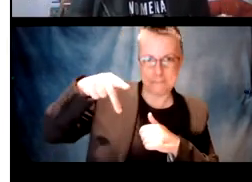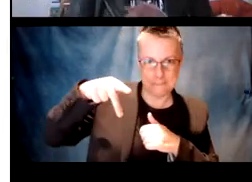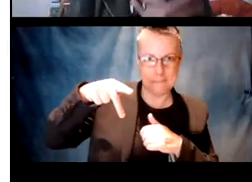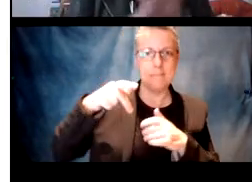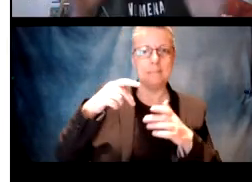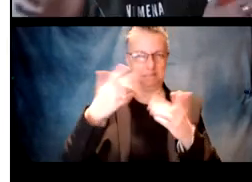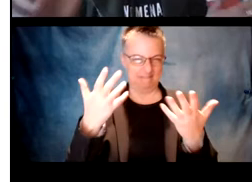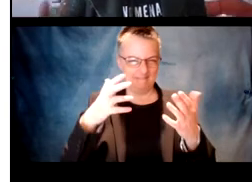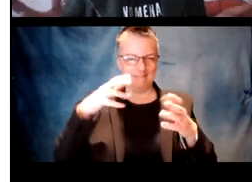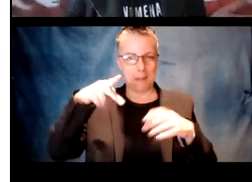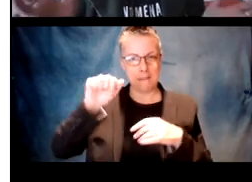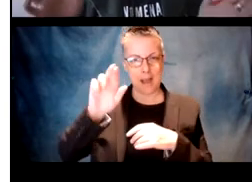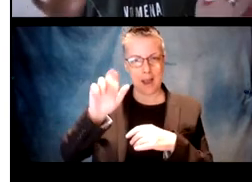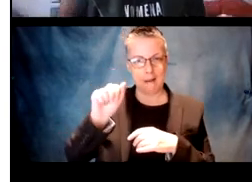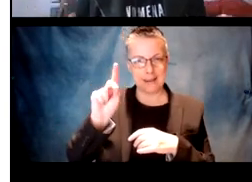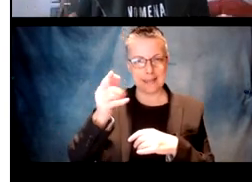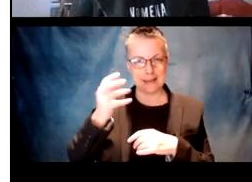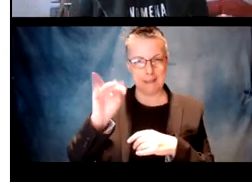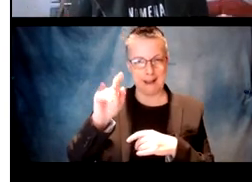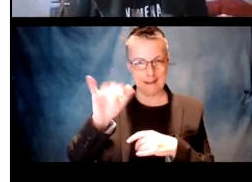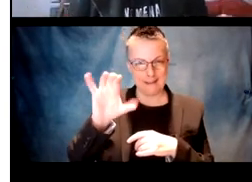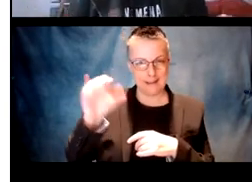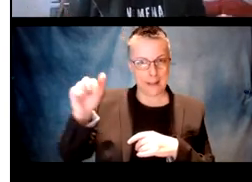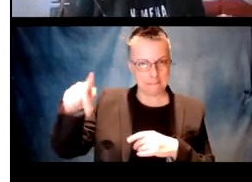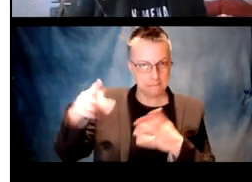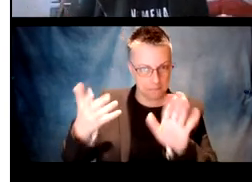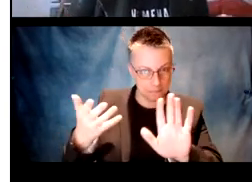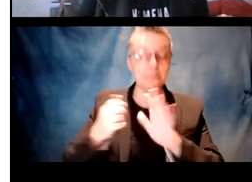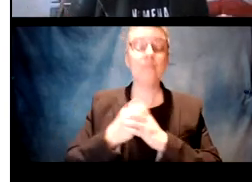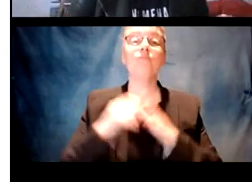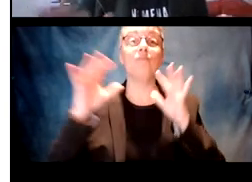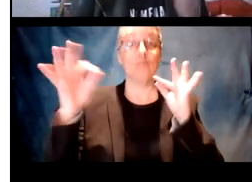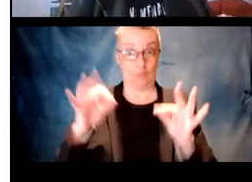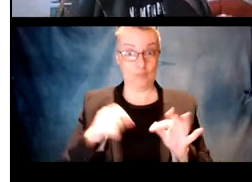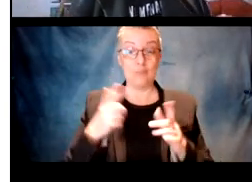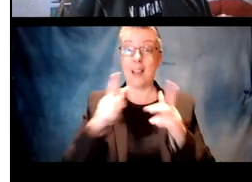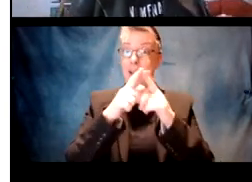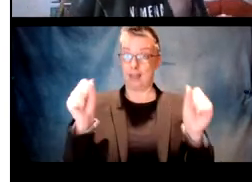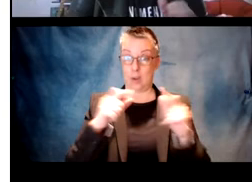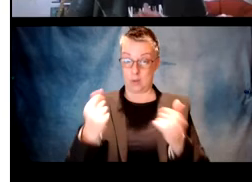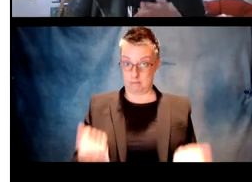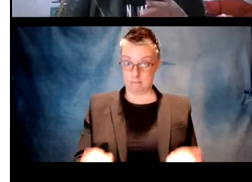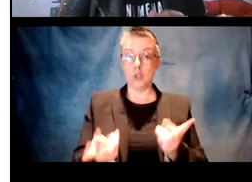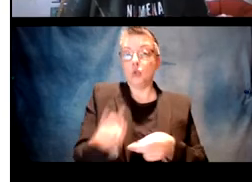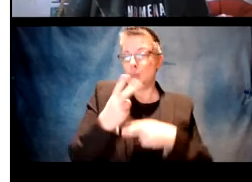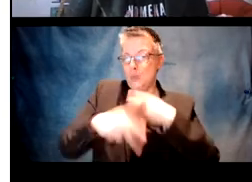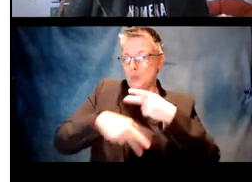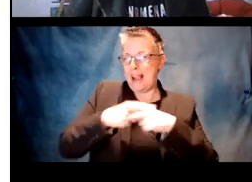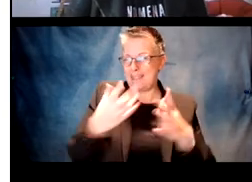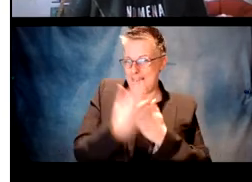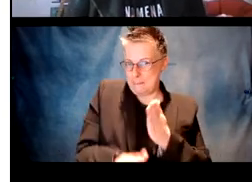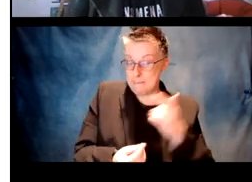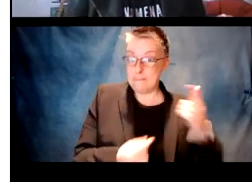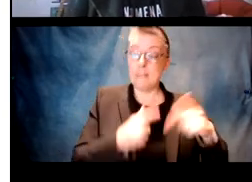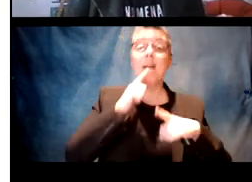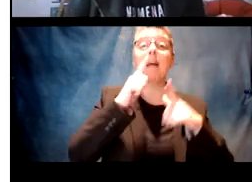a gap in a paradigm. So let me talk about that. Okay, so there